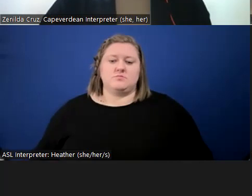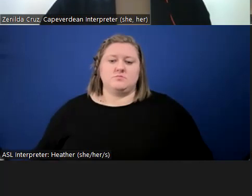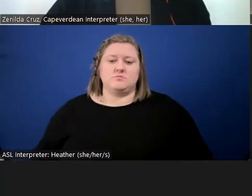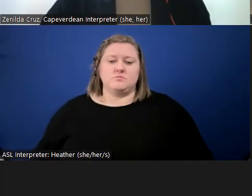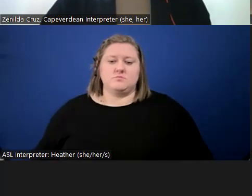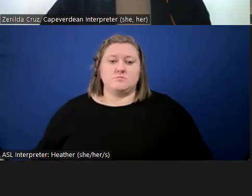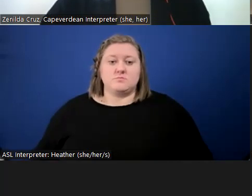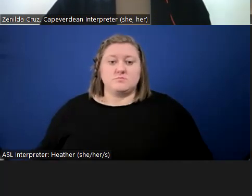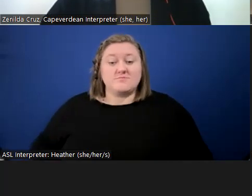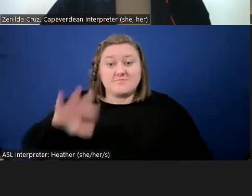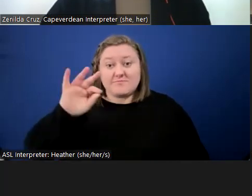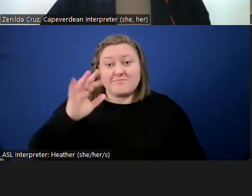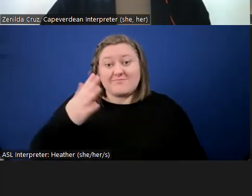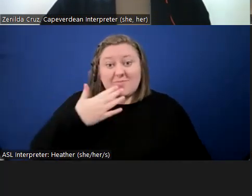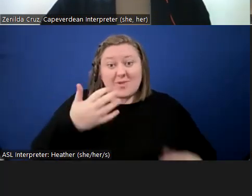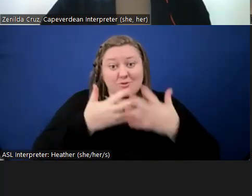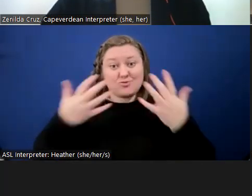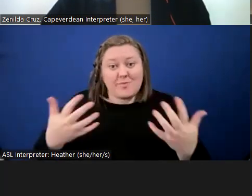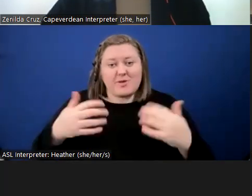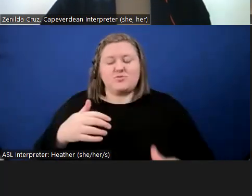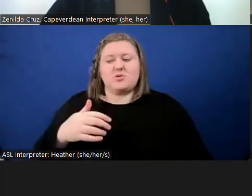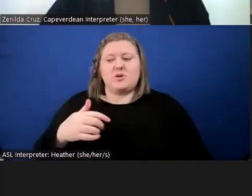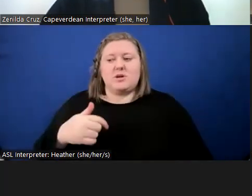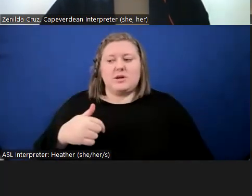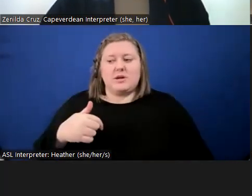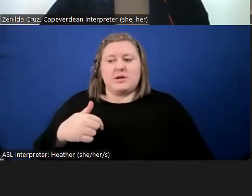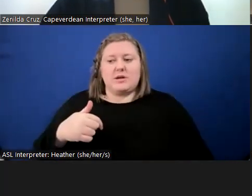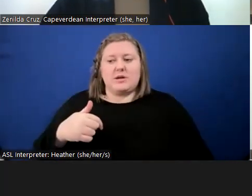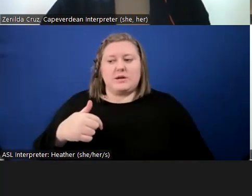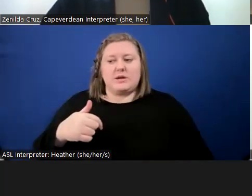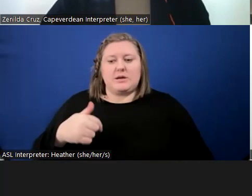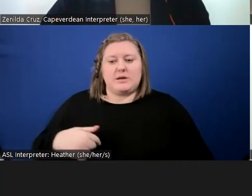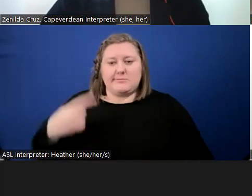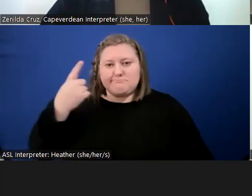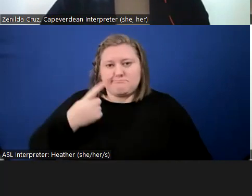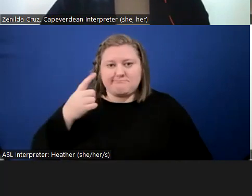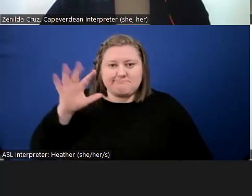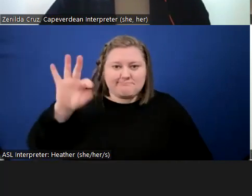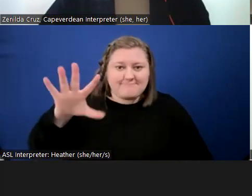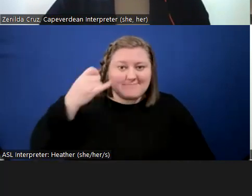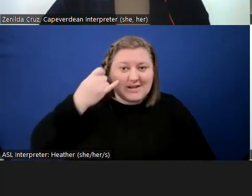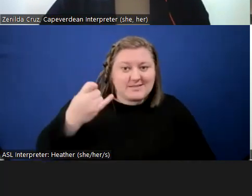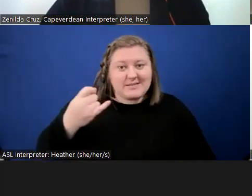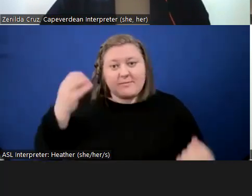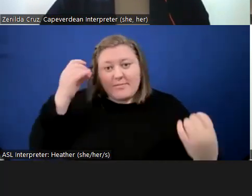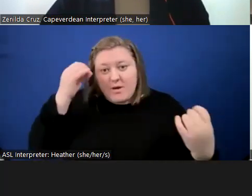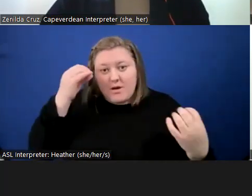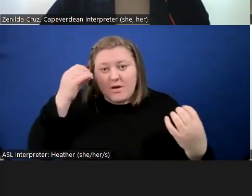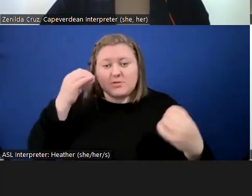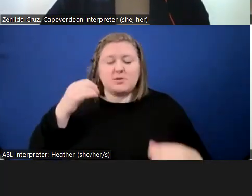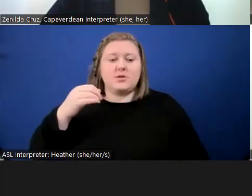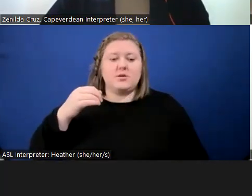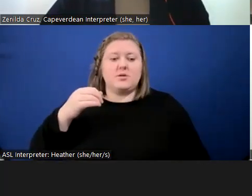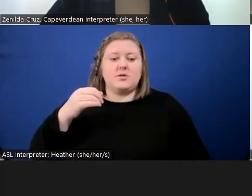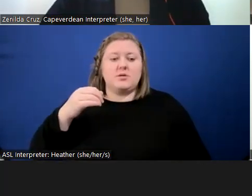Thank you so much. I wonder just to offer a thought or an idea rather, in addition